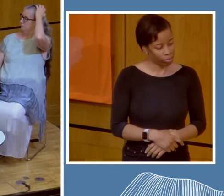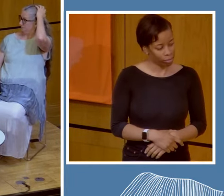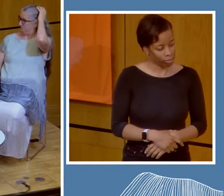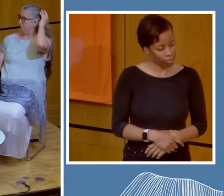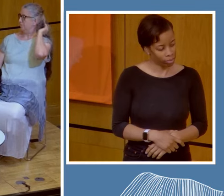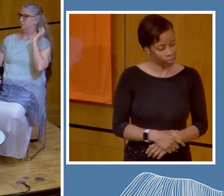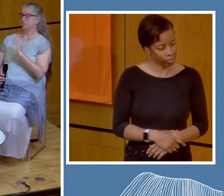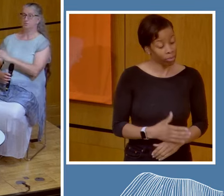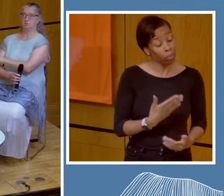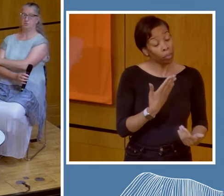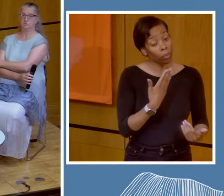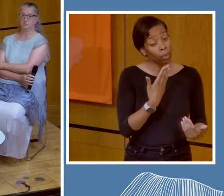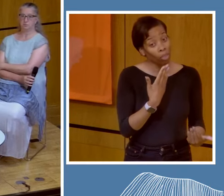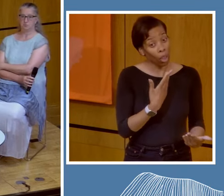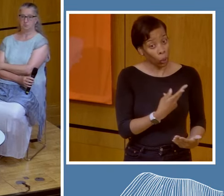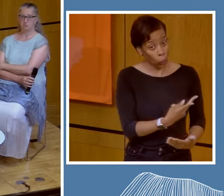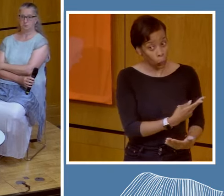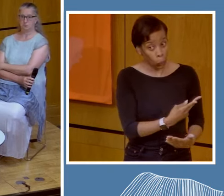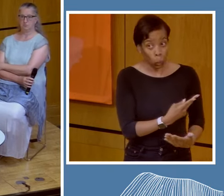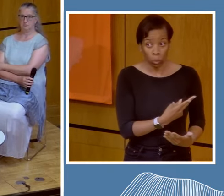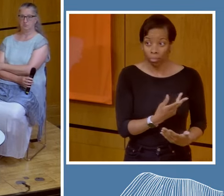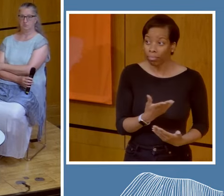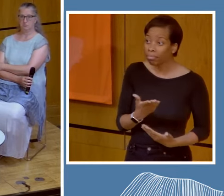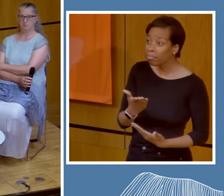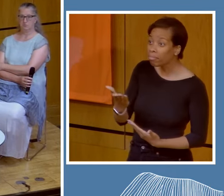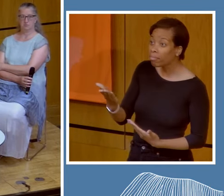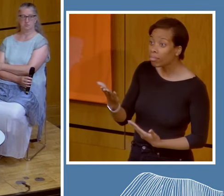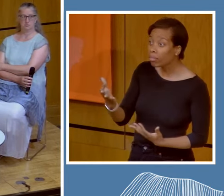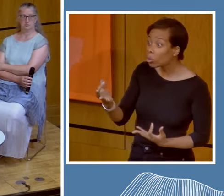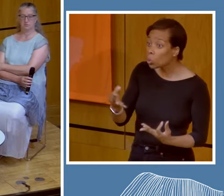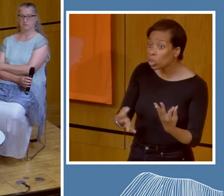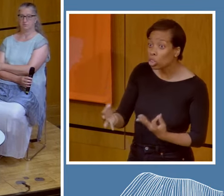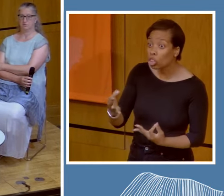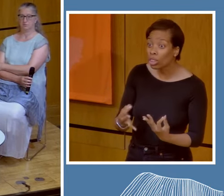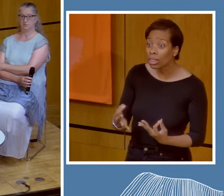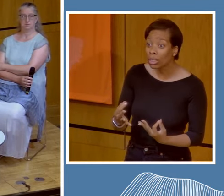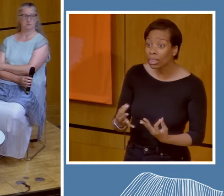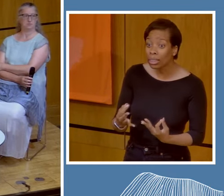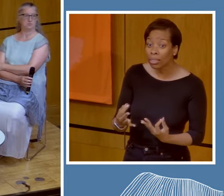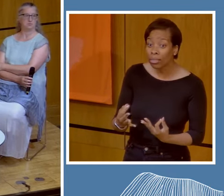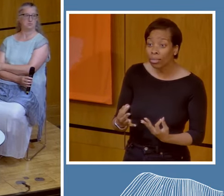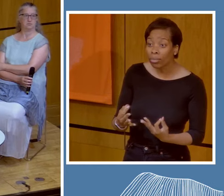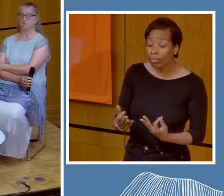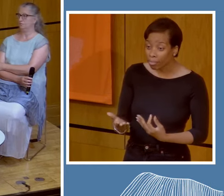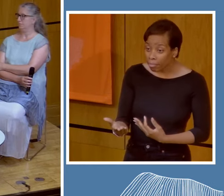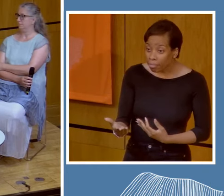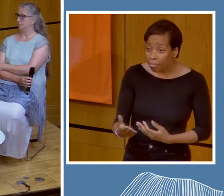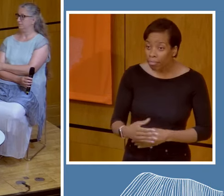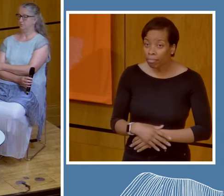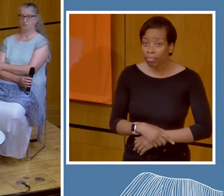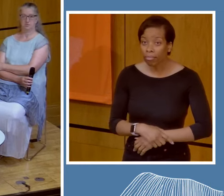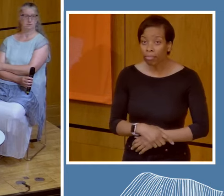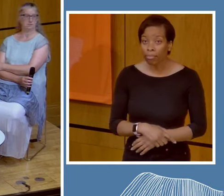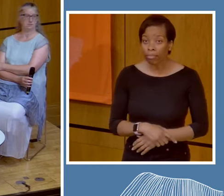Thank you. We had another question, a third from the front here.